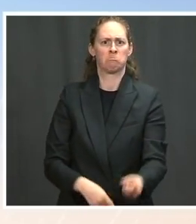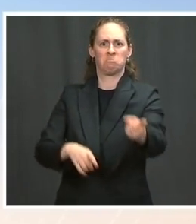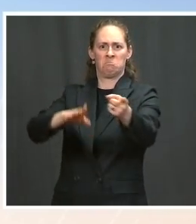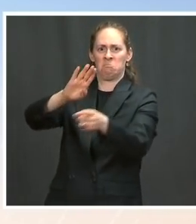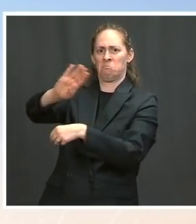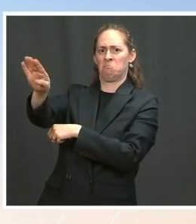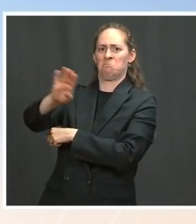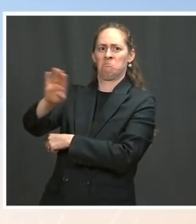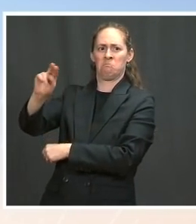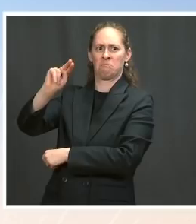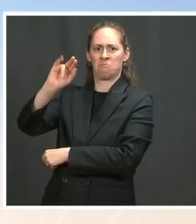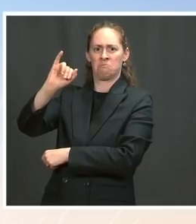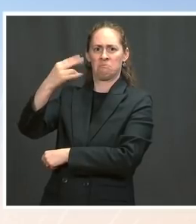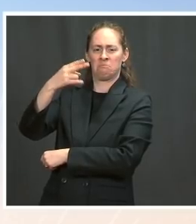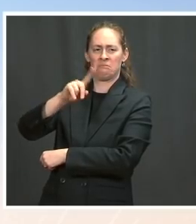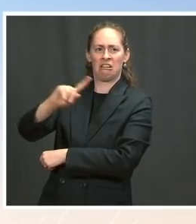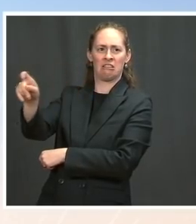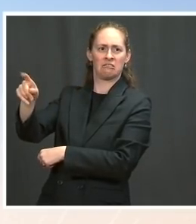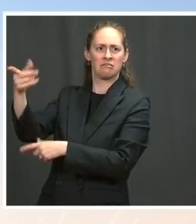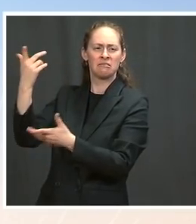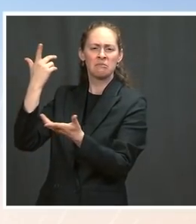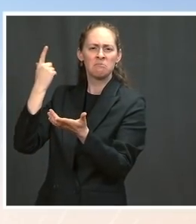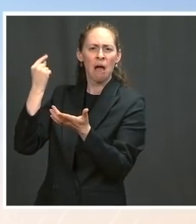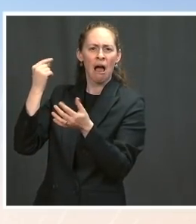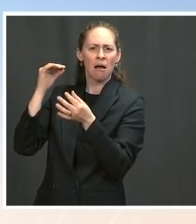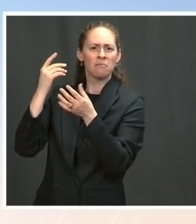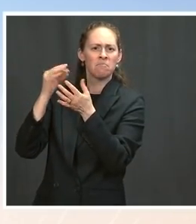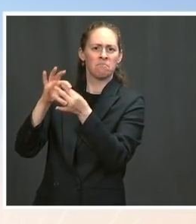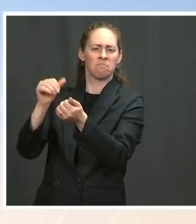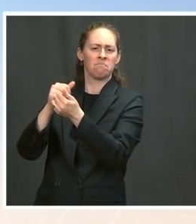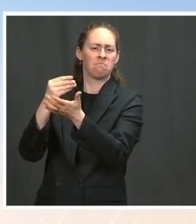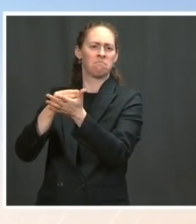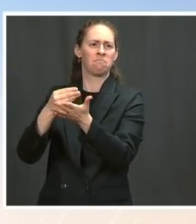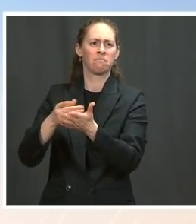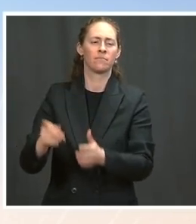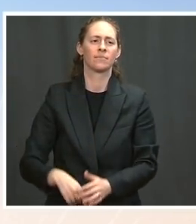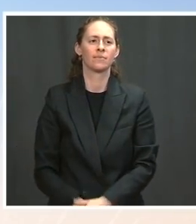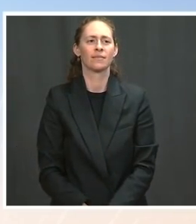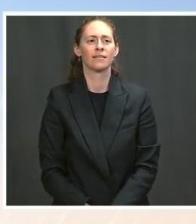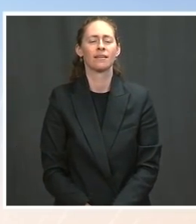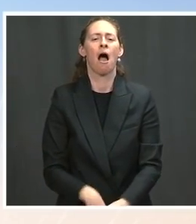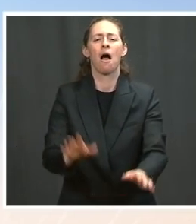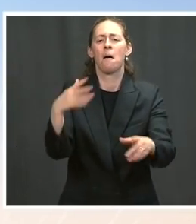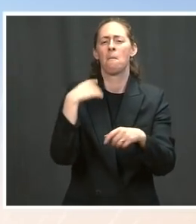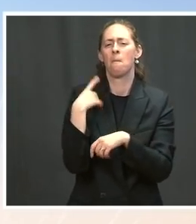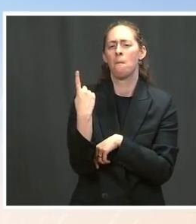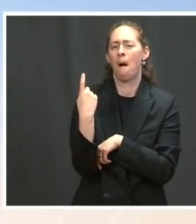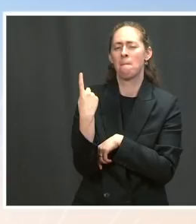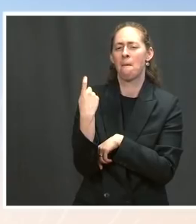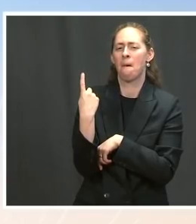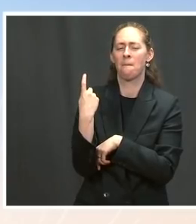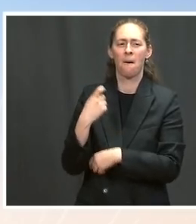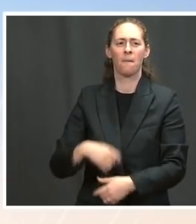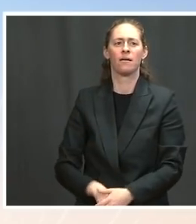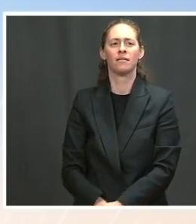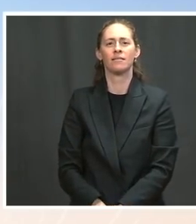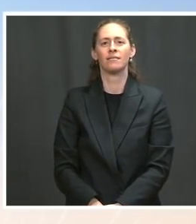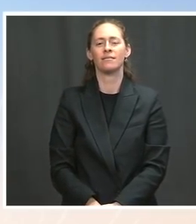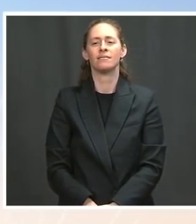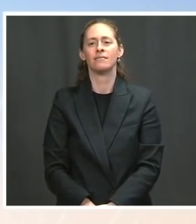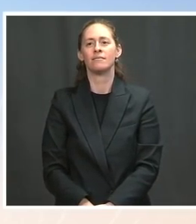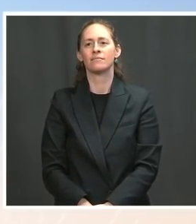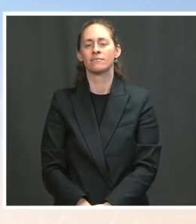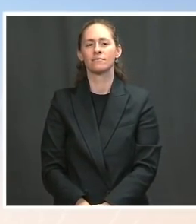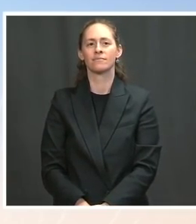they funded and more details of that. The Now, I do have one more follow-up on that because the President hasn't really weighed in. Dr. Fauci is one of the